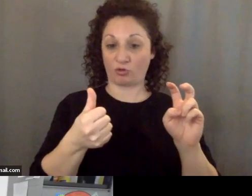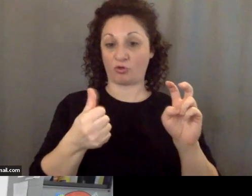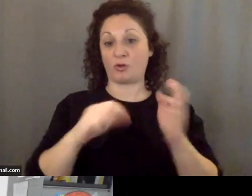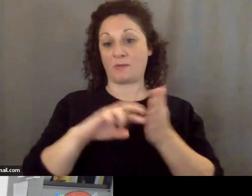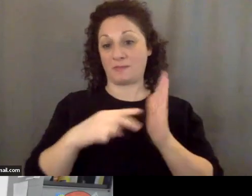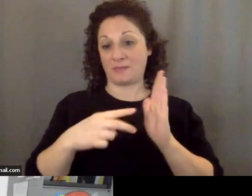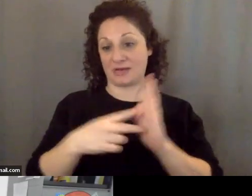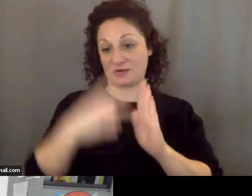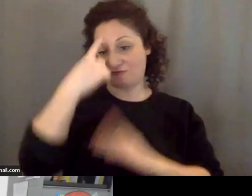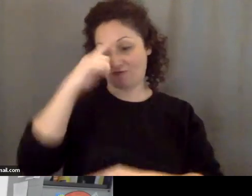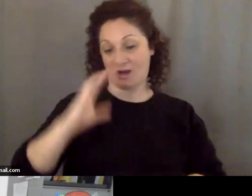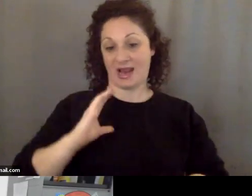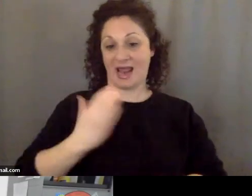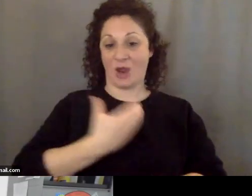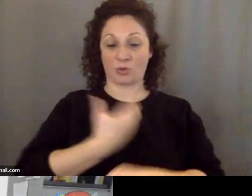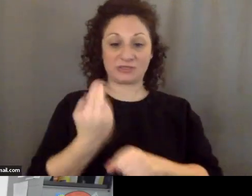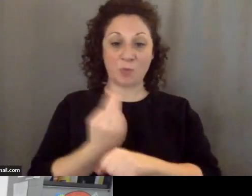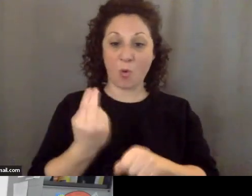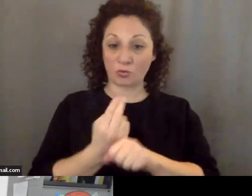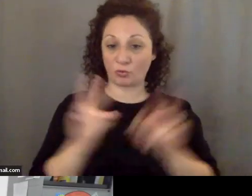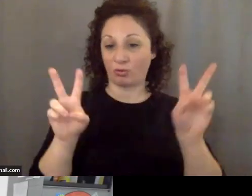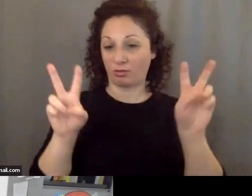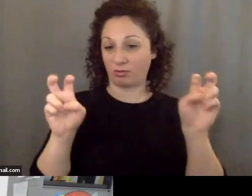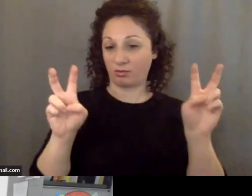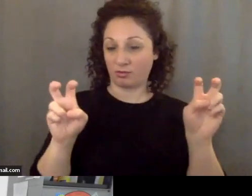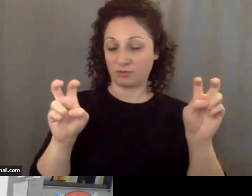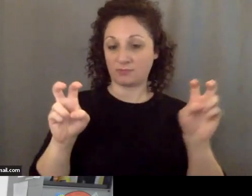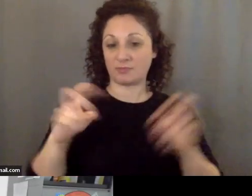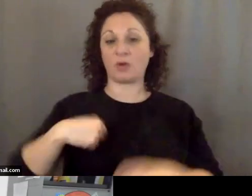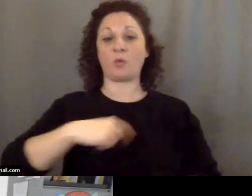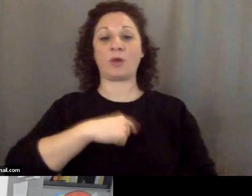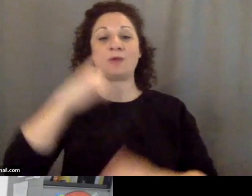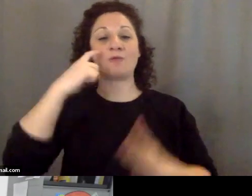disposal. And we realized they were balloons.